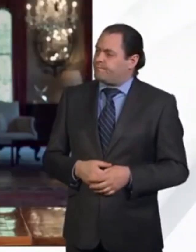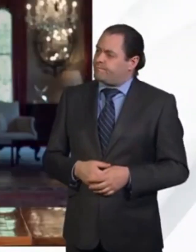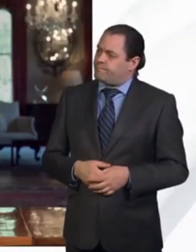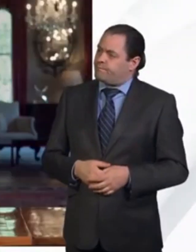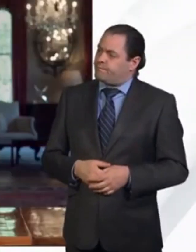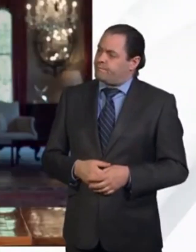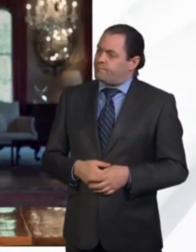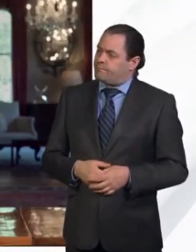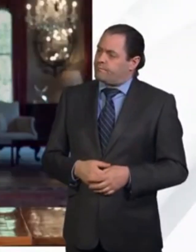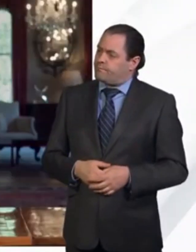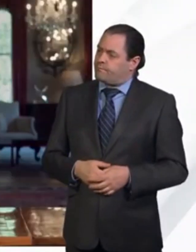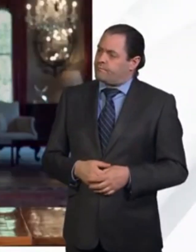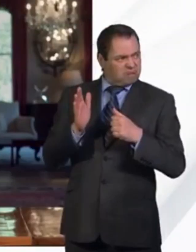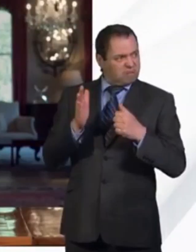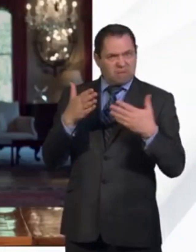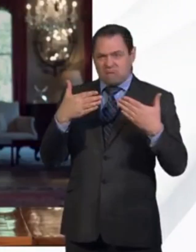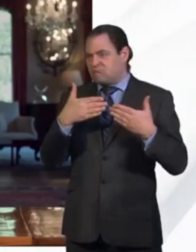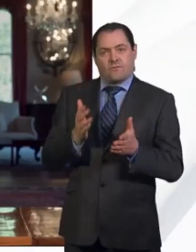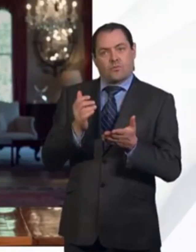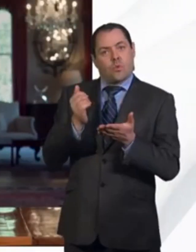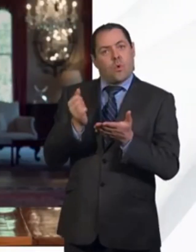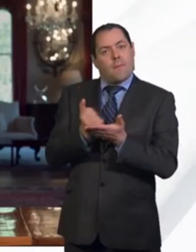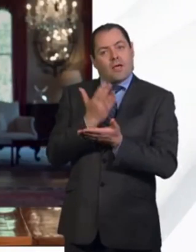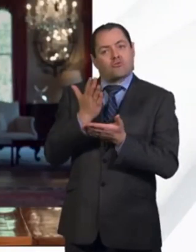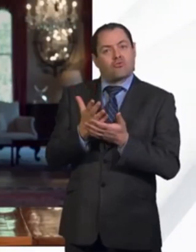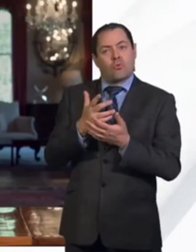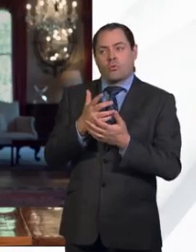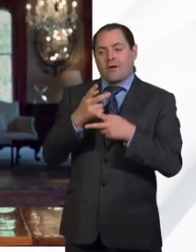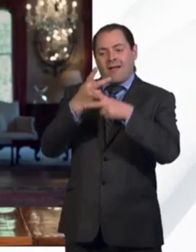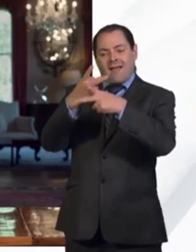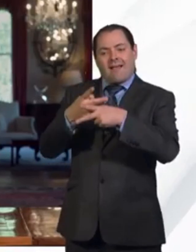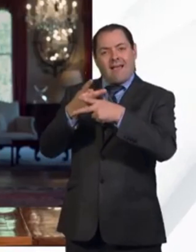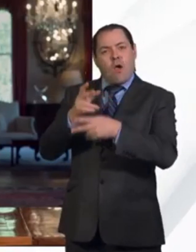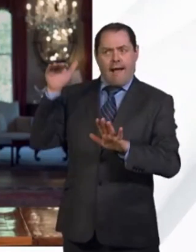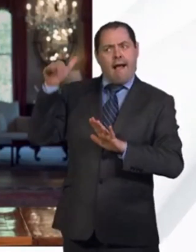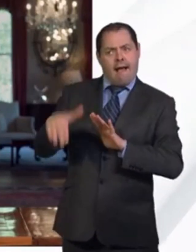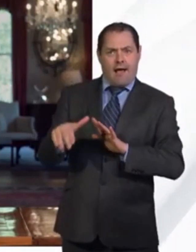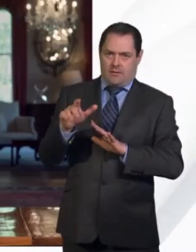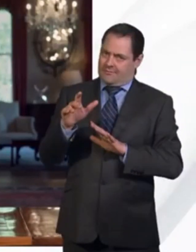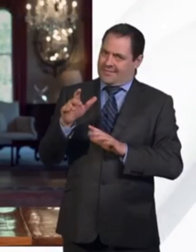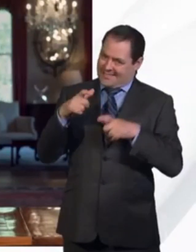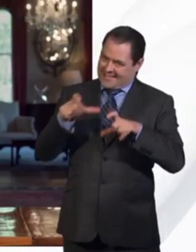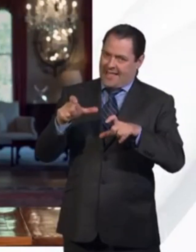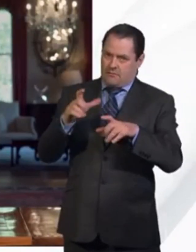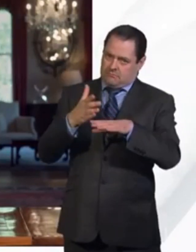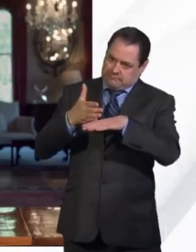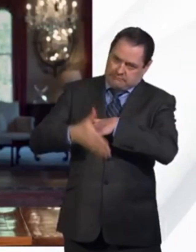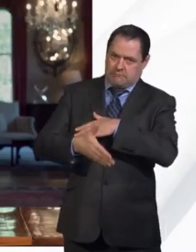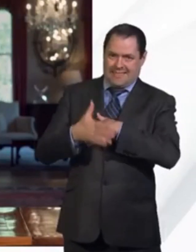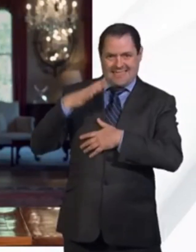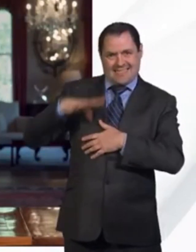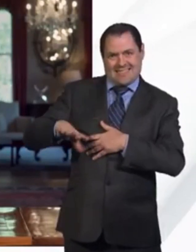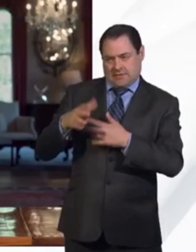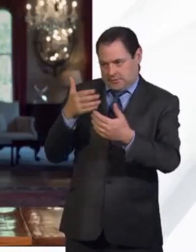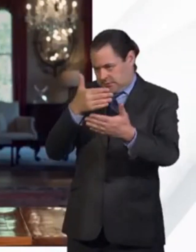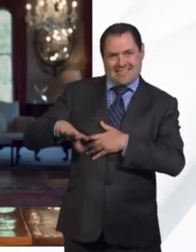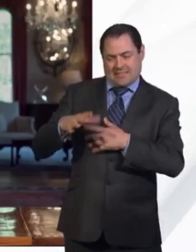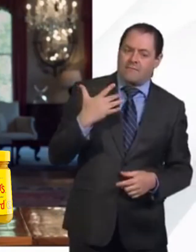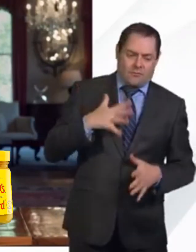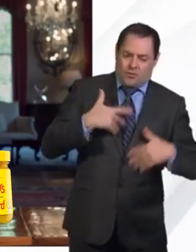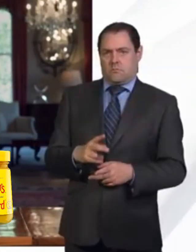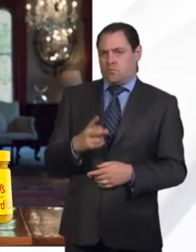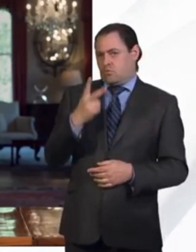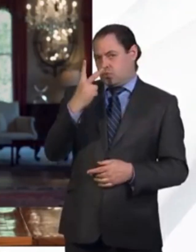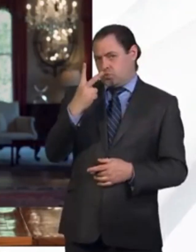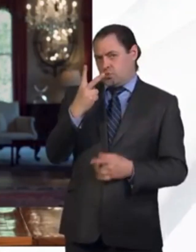We must rapidly end care homes and the NHS. And if we're to control this virus, then we must have